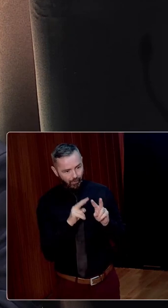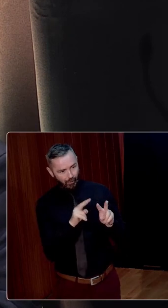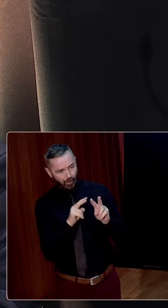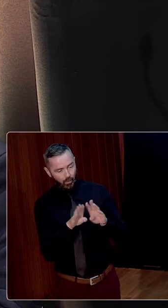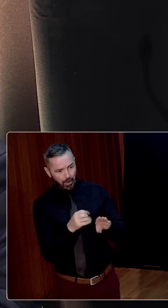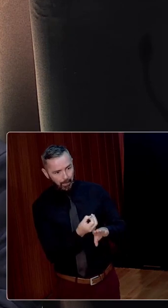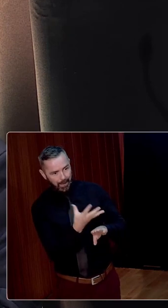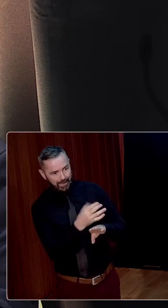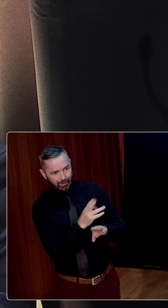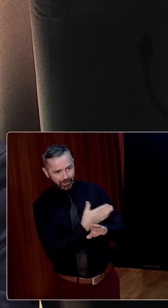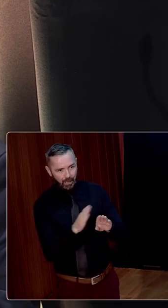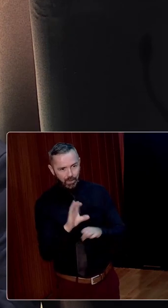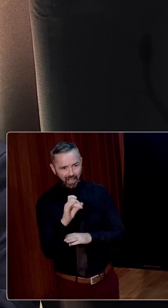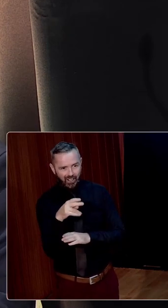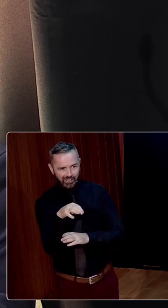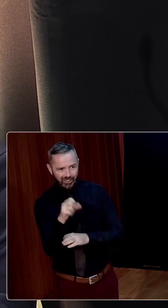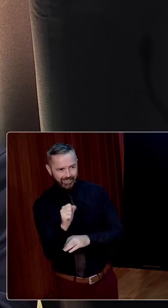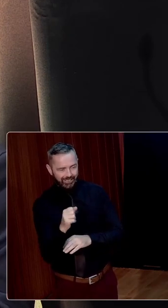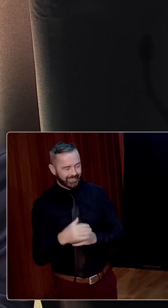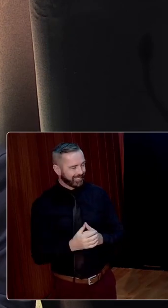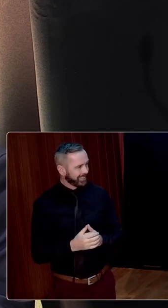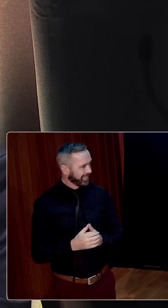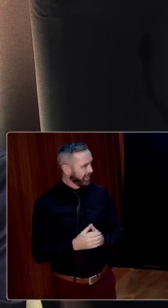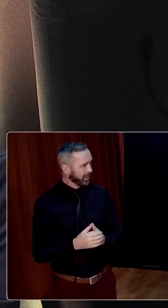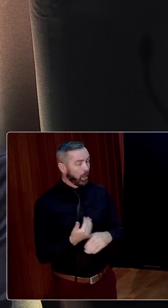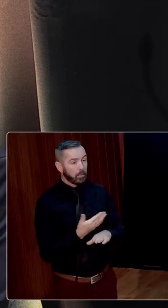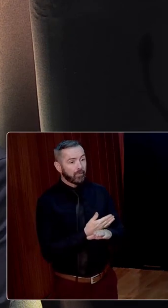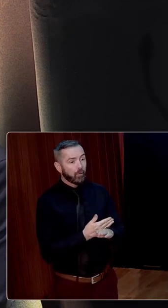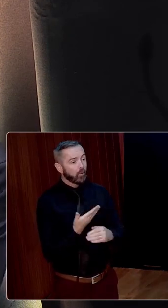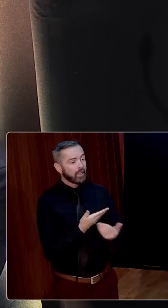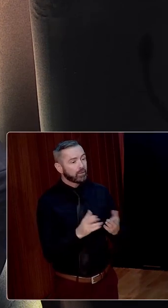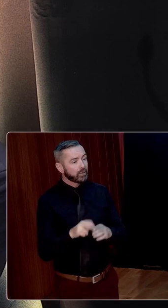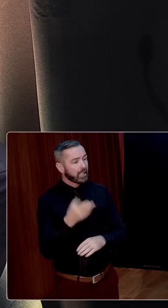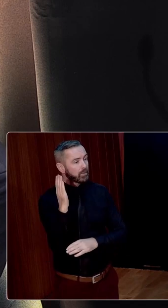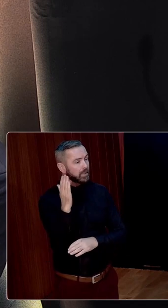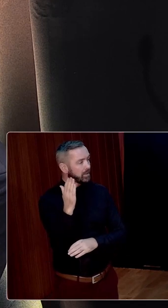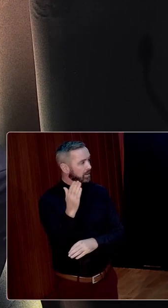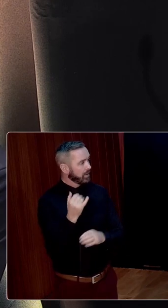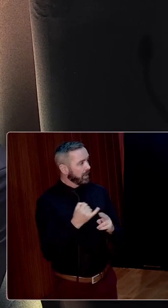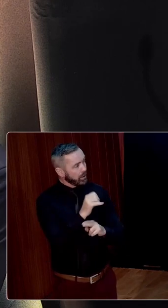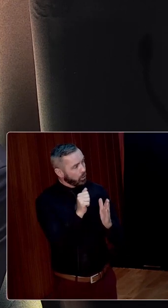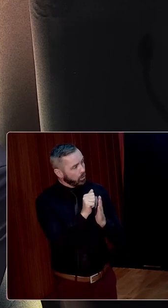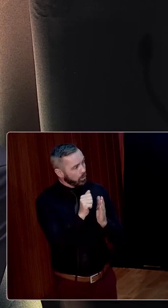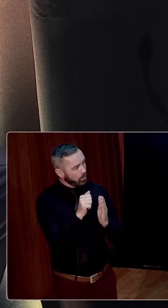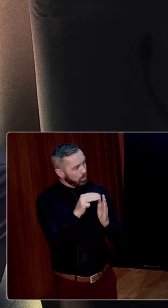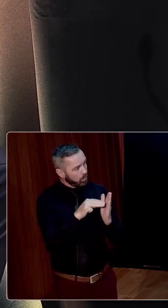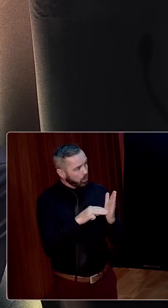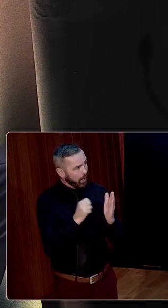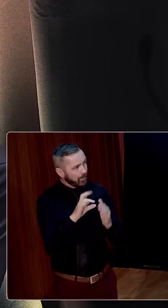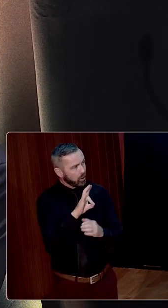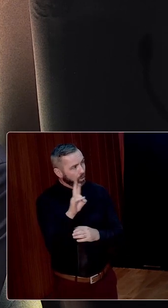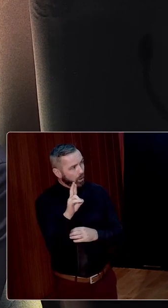decade and a half. Before I introduce our next speaker, just to remind everybody that in your programme is the QR